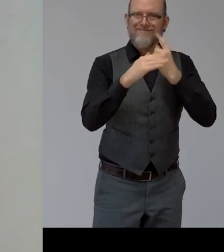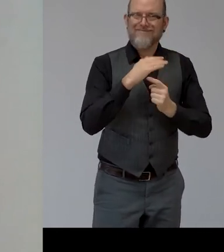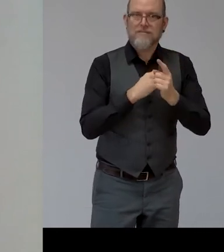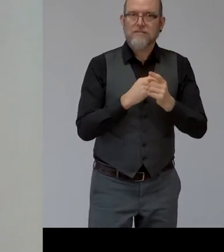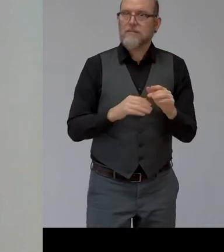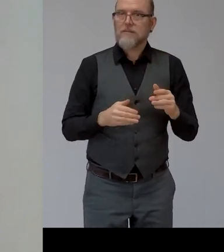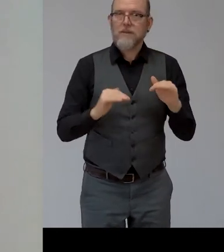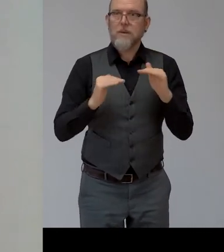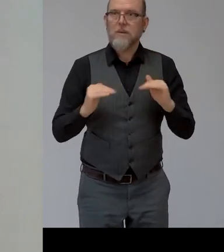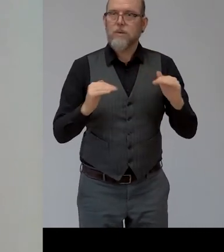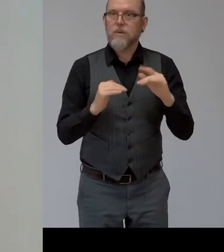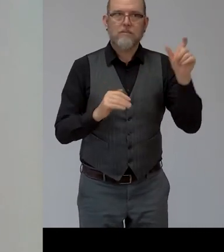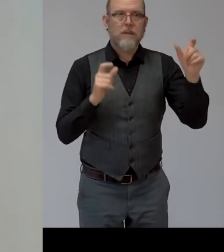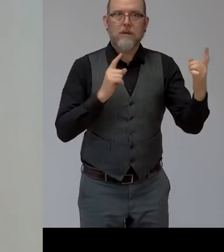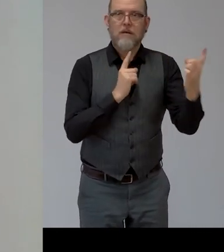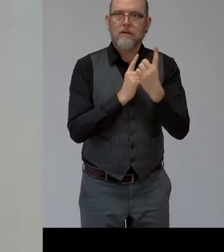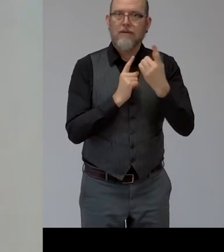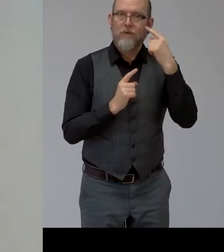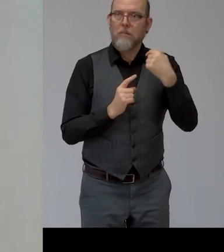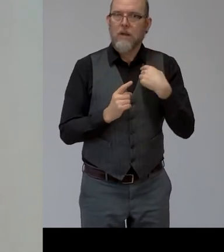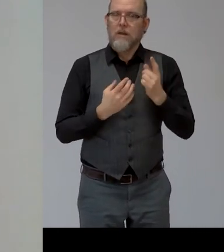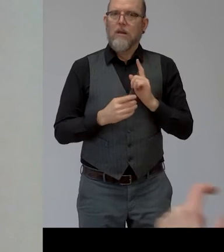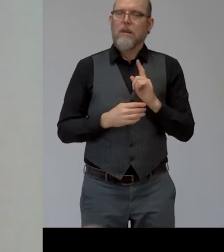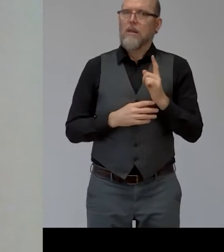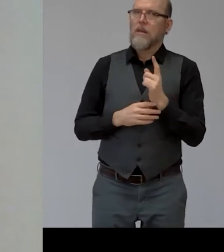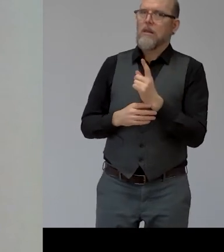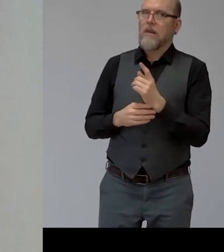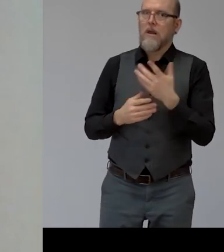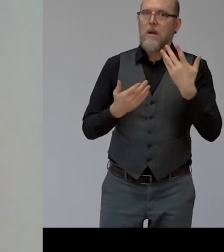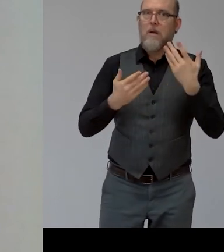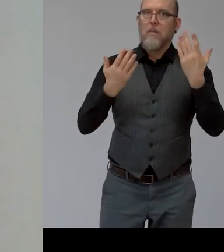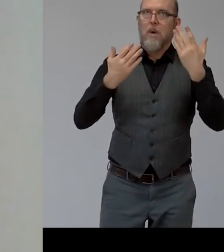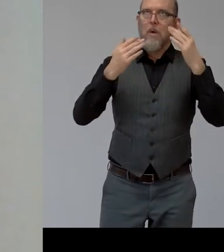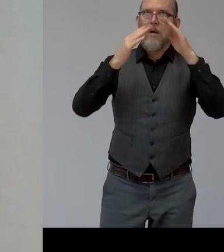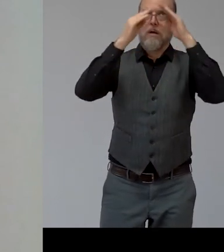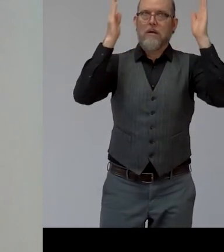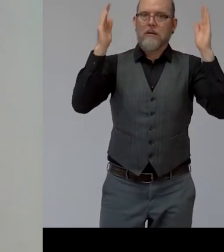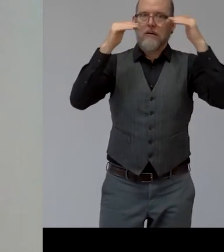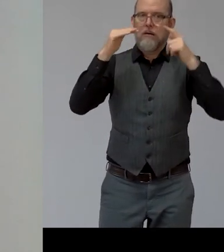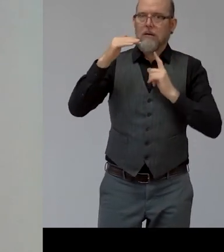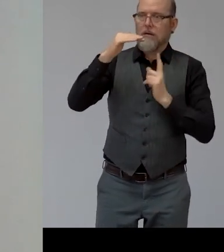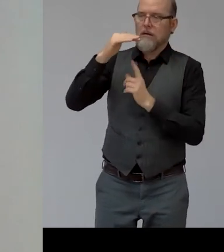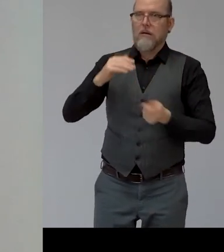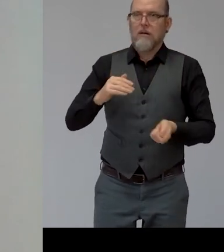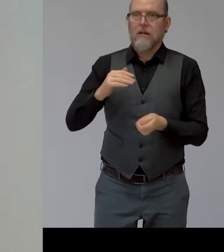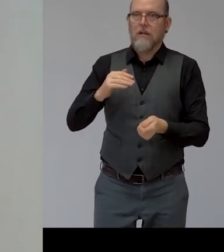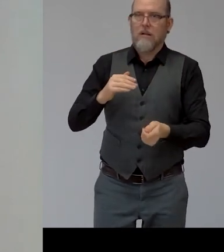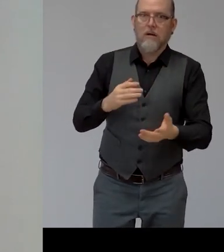i went into a building that i didn't know very well on my own and it was quite